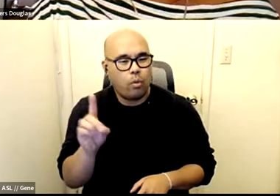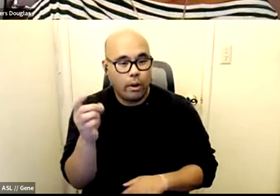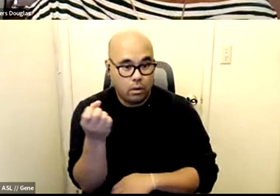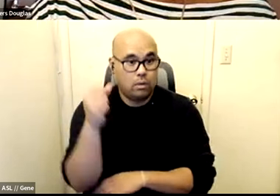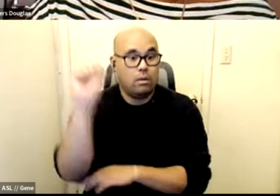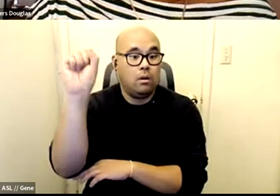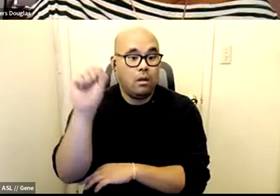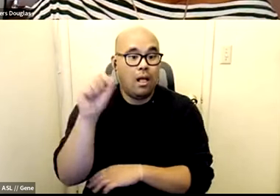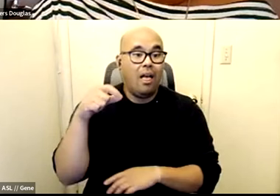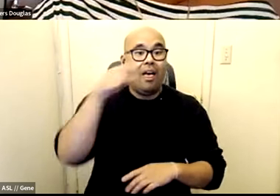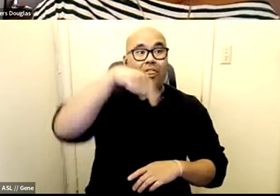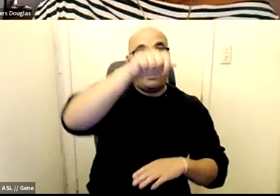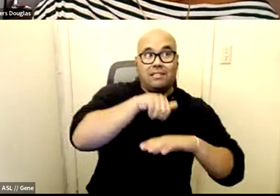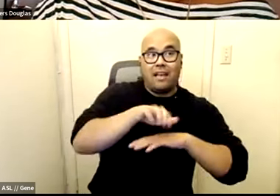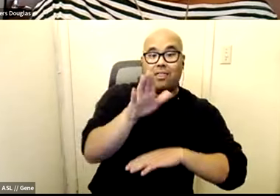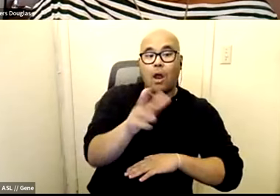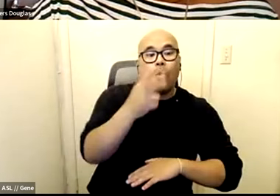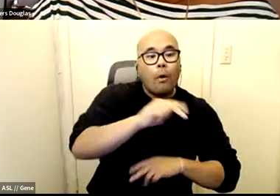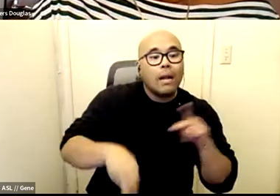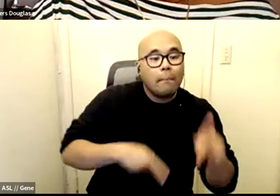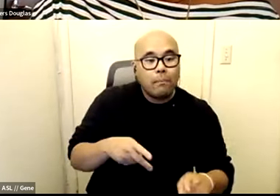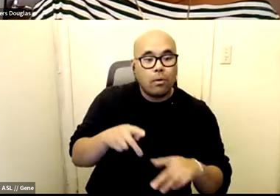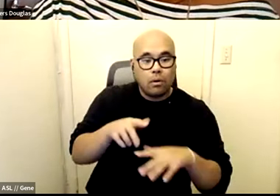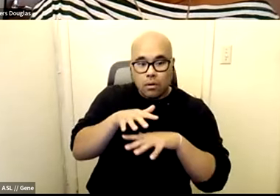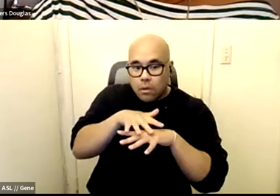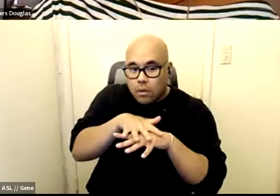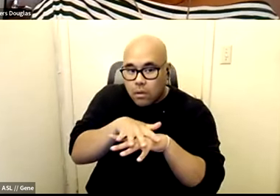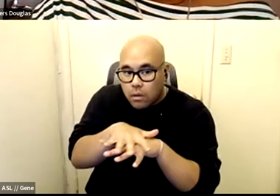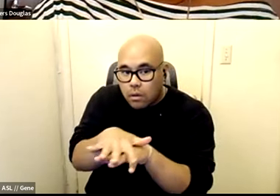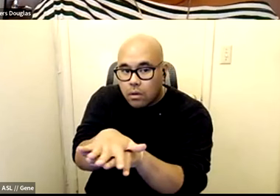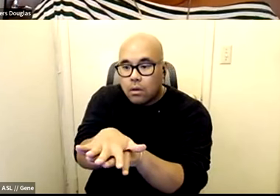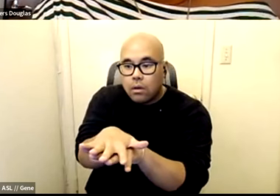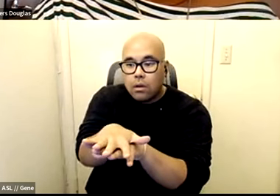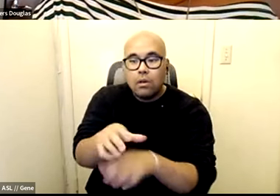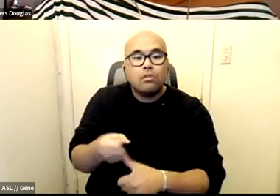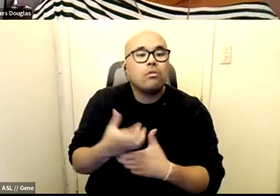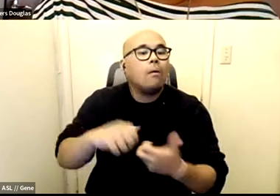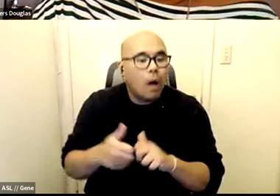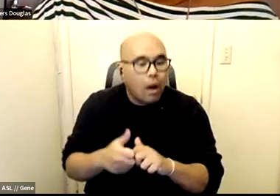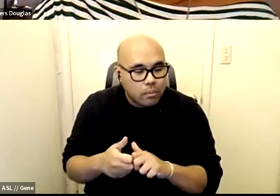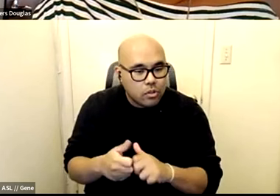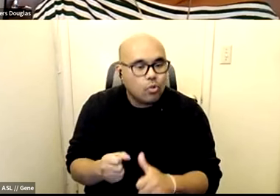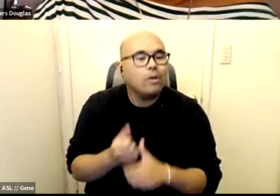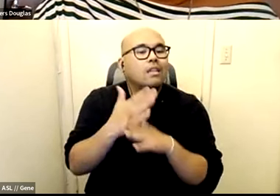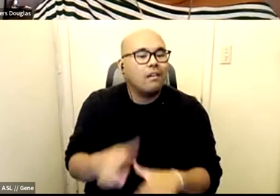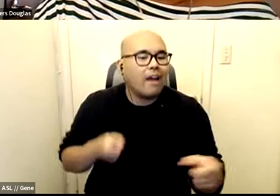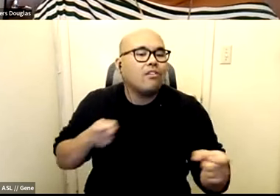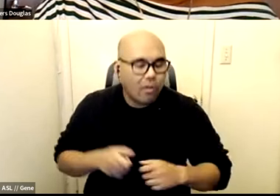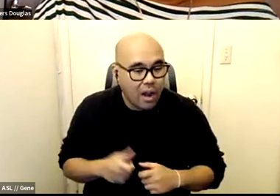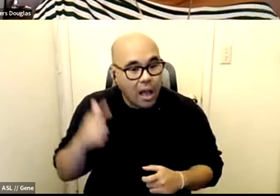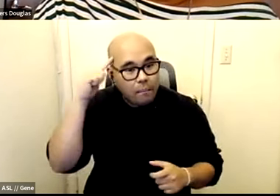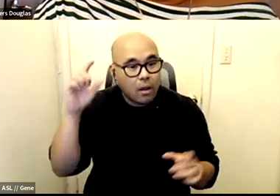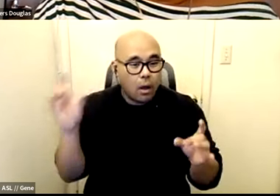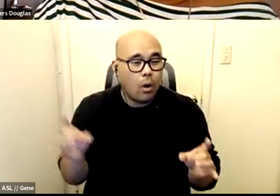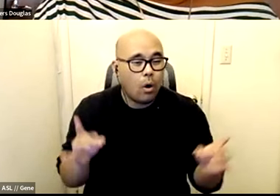to be amongst the crowd to create havoc to divide and conquer right because once the havoc was